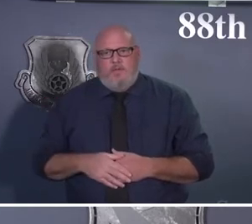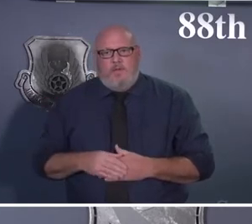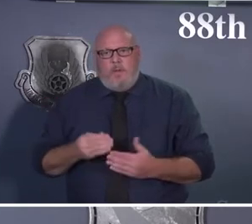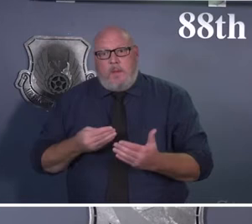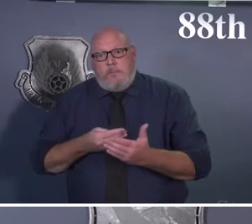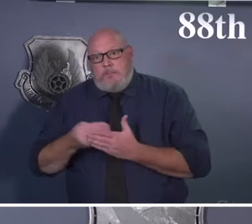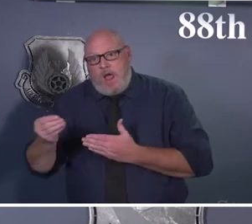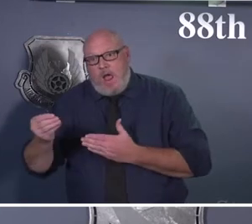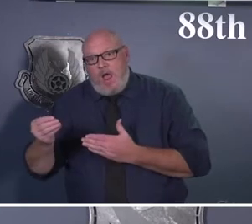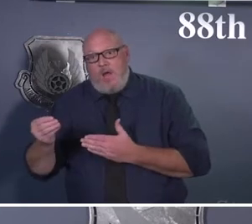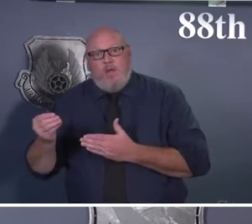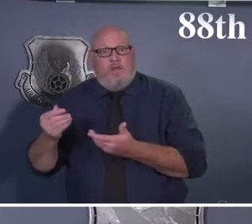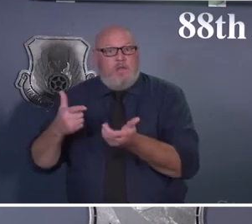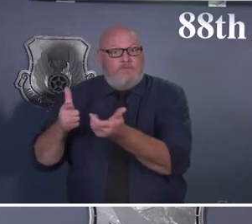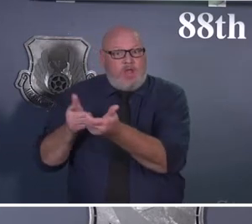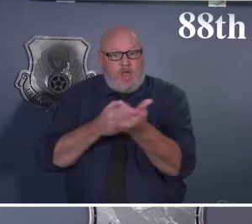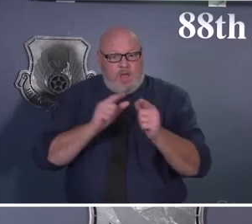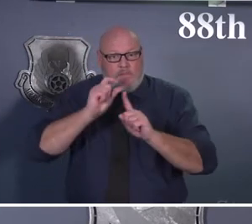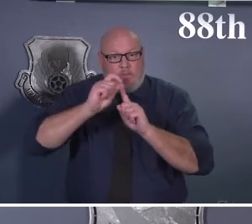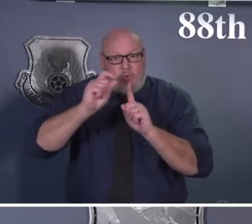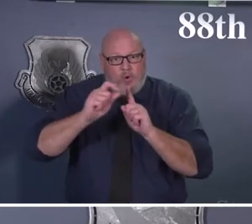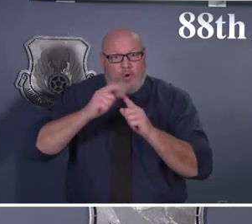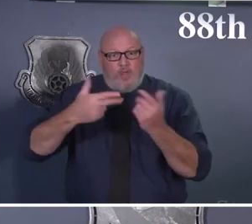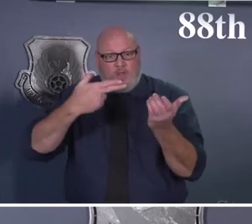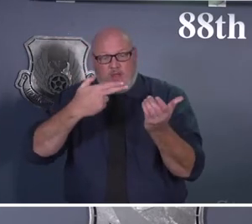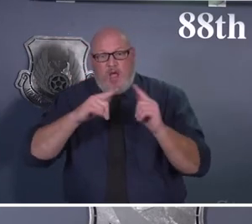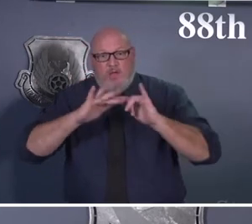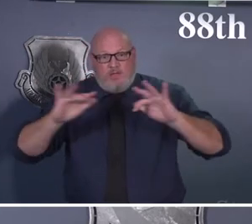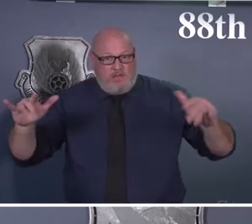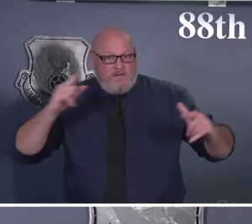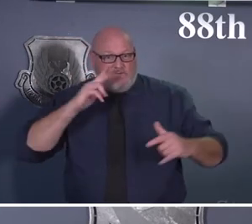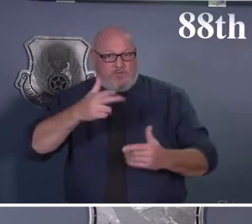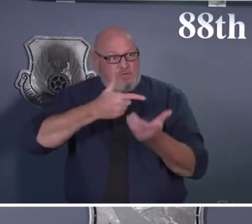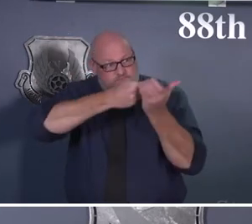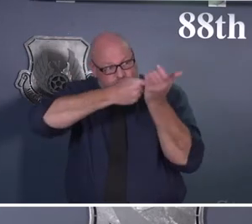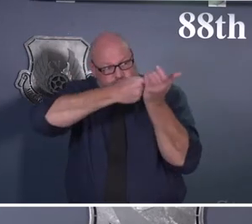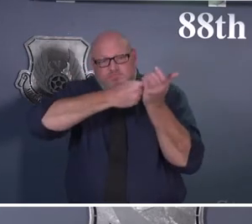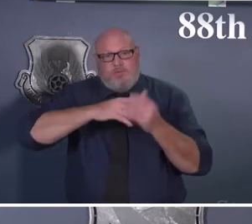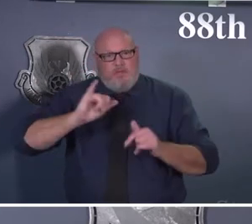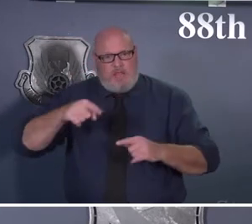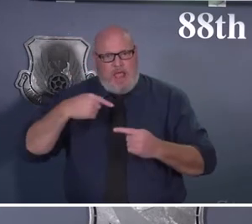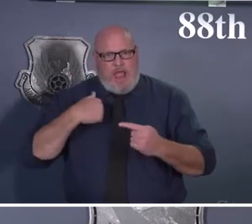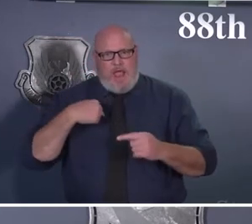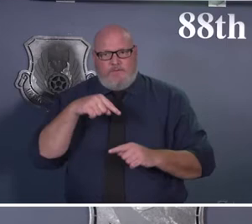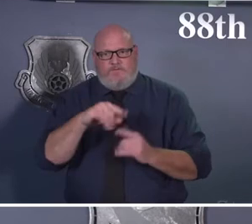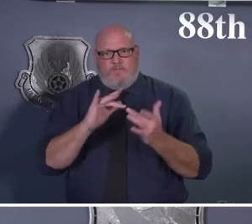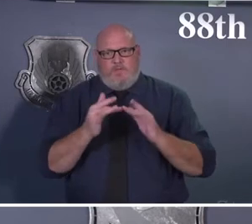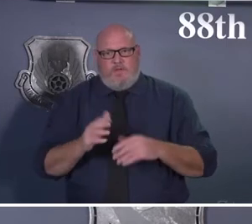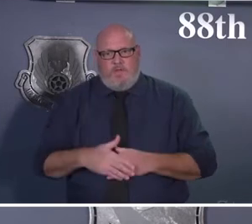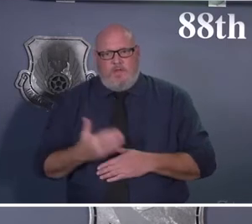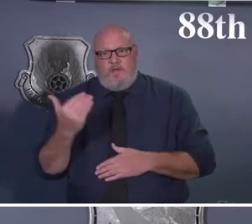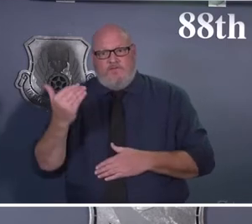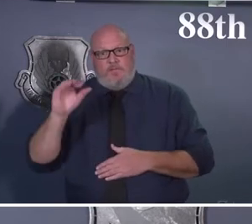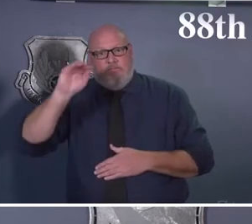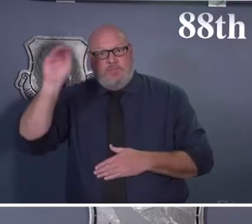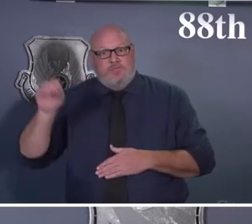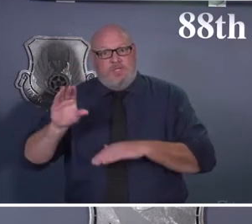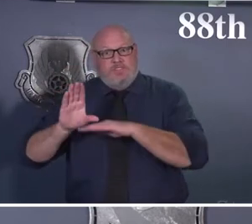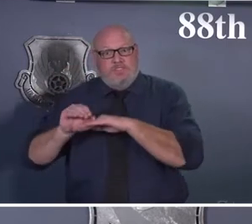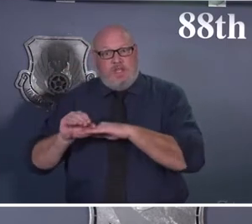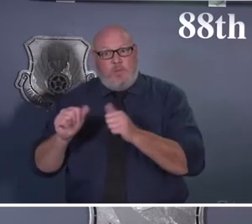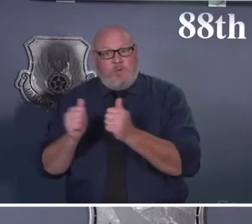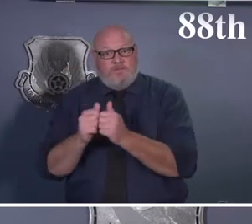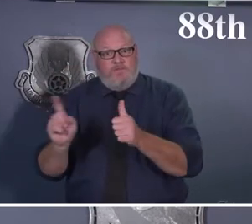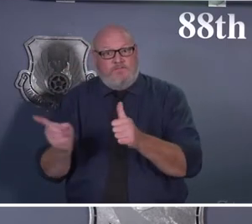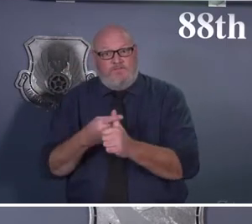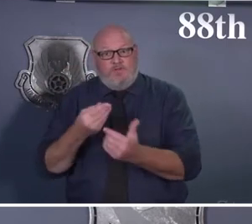approvals, and you can also get up to 10 to 15% off your first purchase. So again, take advantage. The majority of our other four support